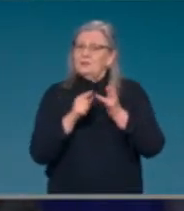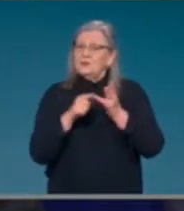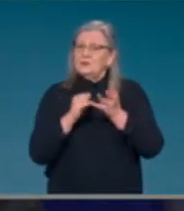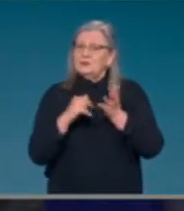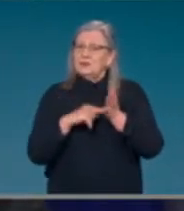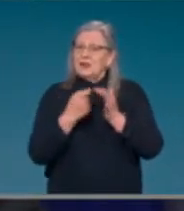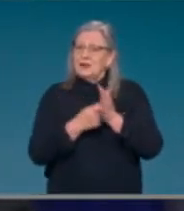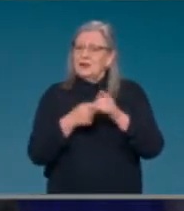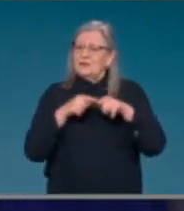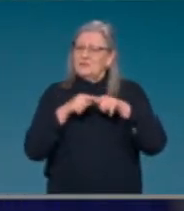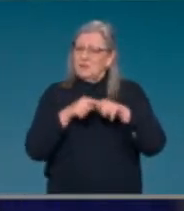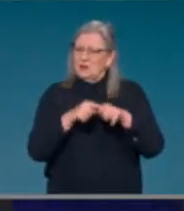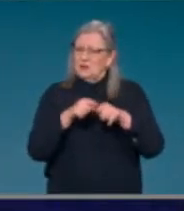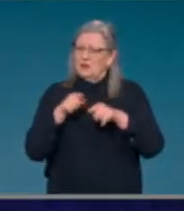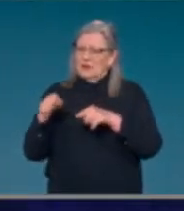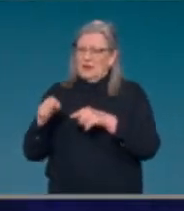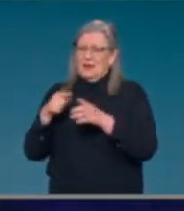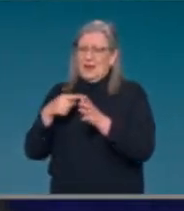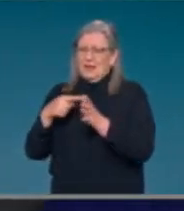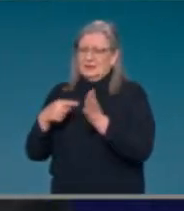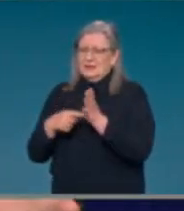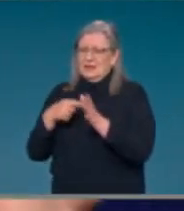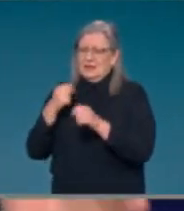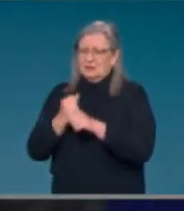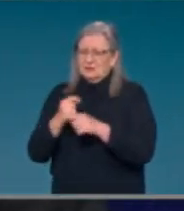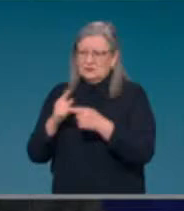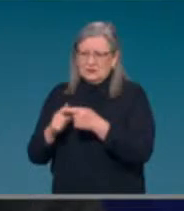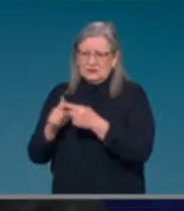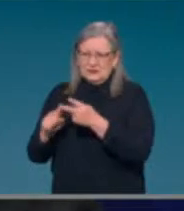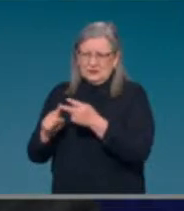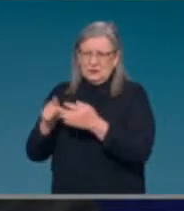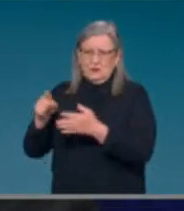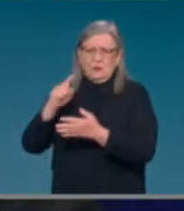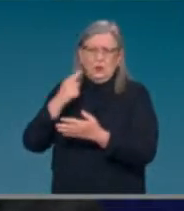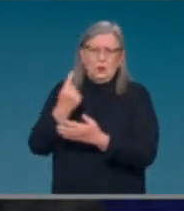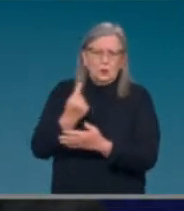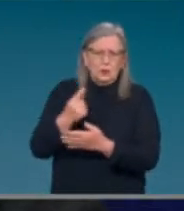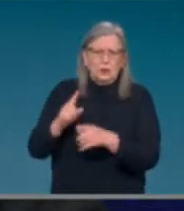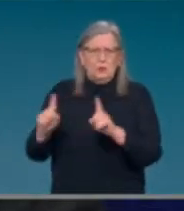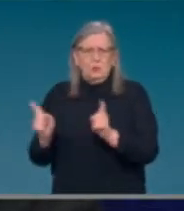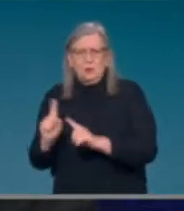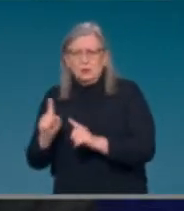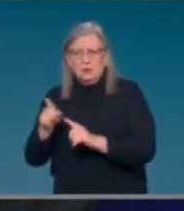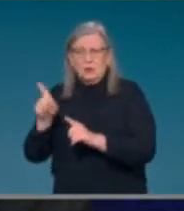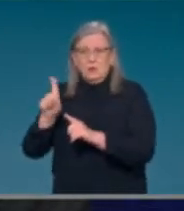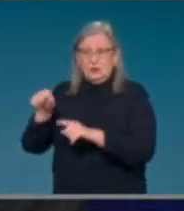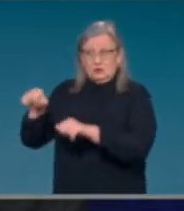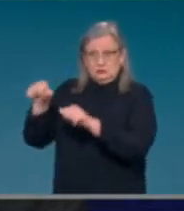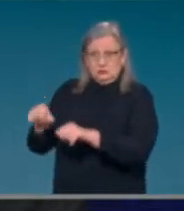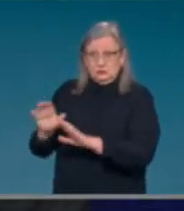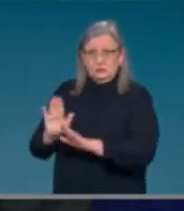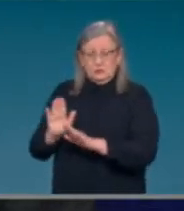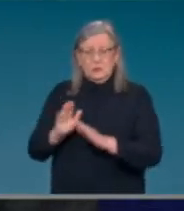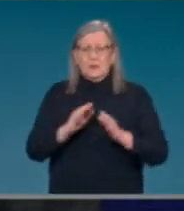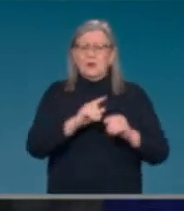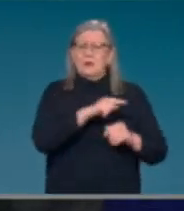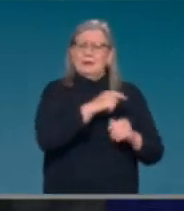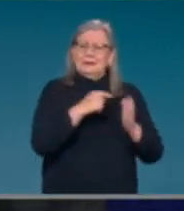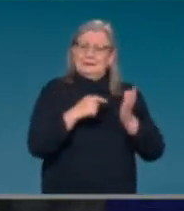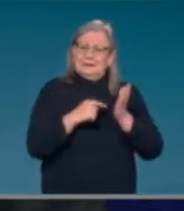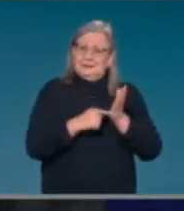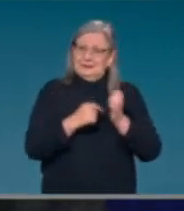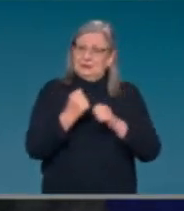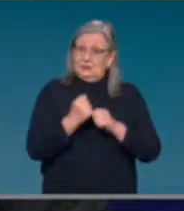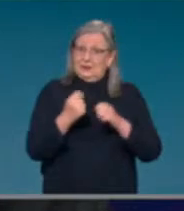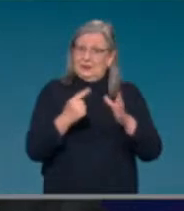we are not second guessing the ATAGI advice. The TGA advice just says over 18. At least